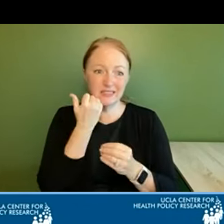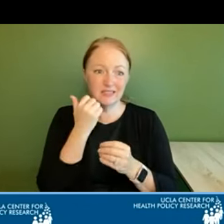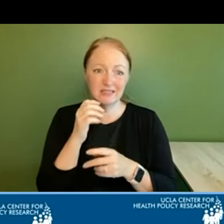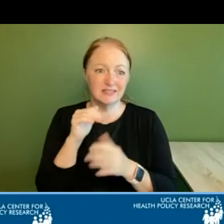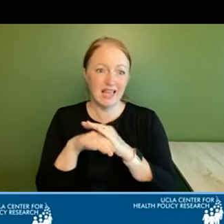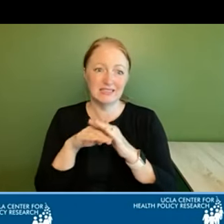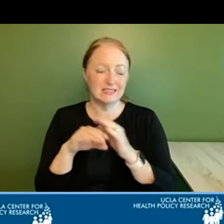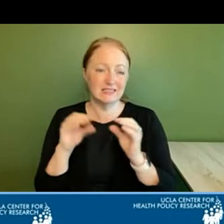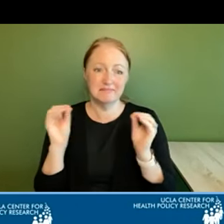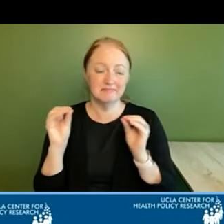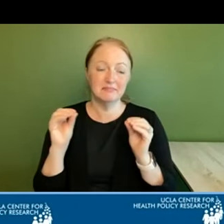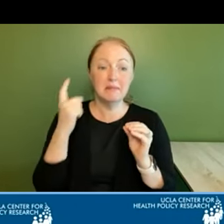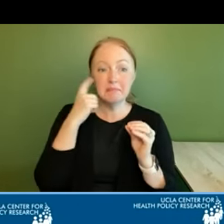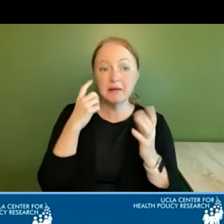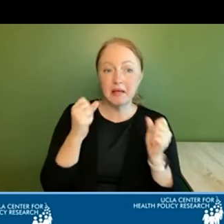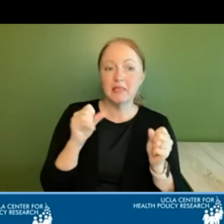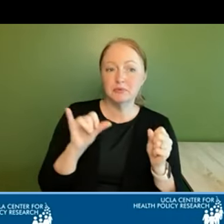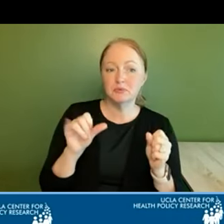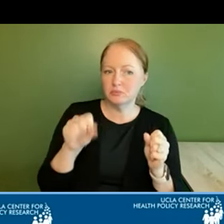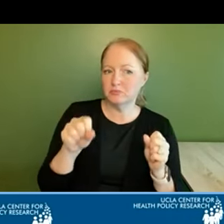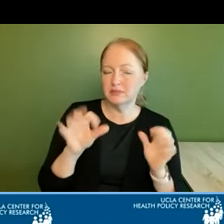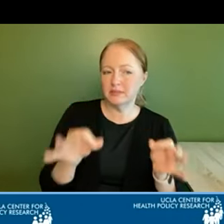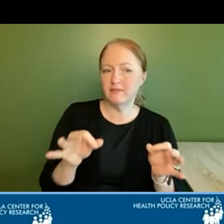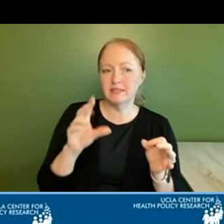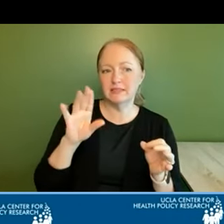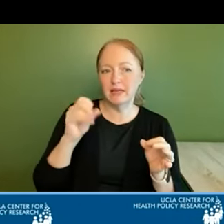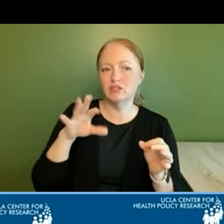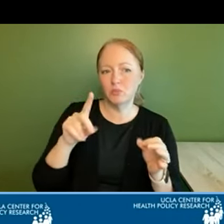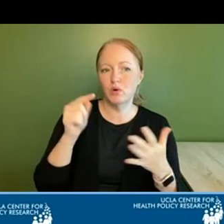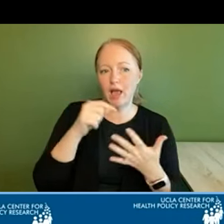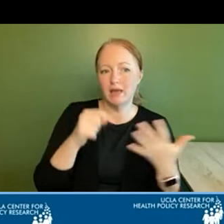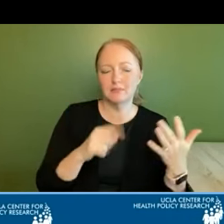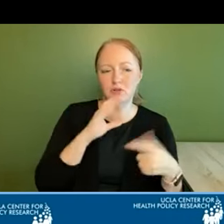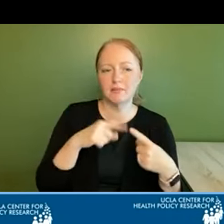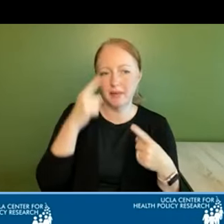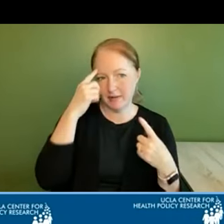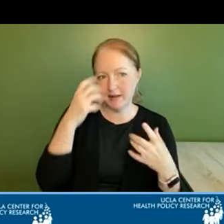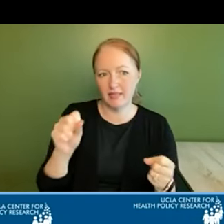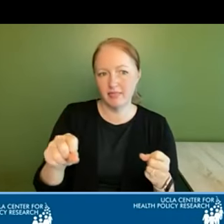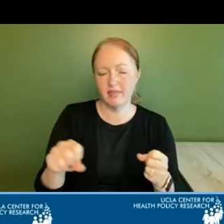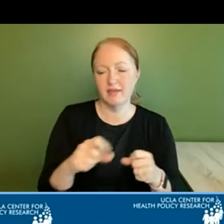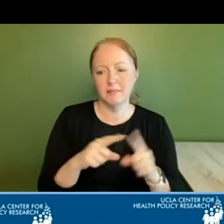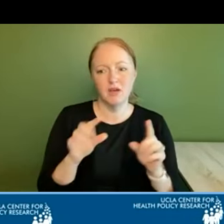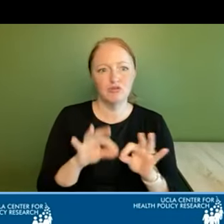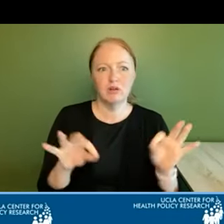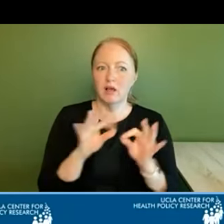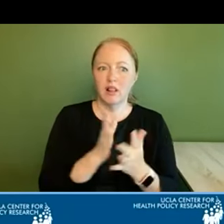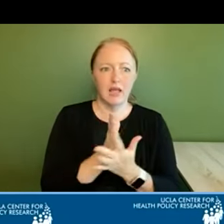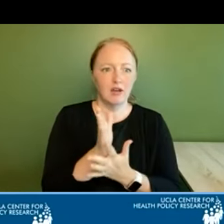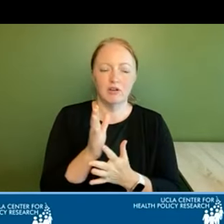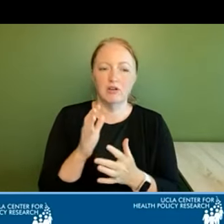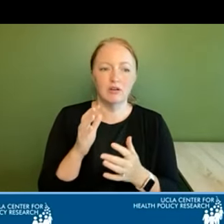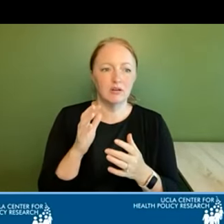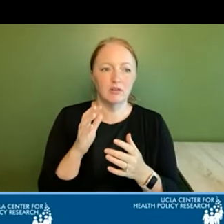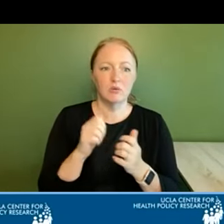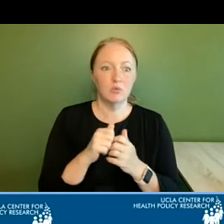access and then mental health has been addressed i think there are dashboard items that address that but again a critical area that again through the lens